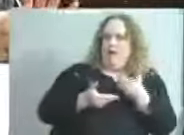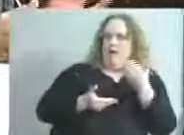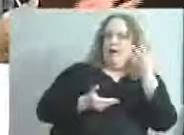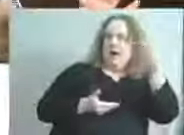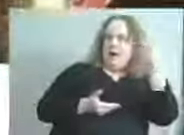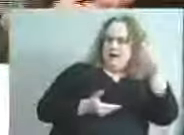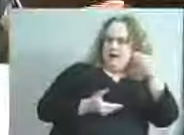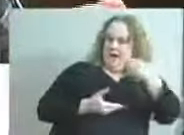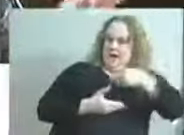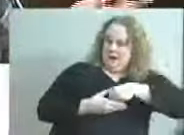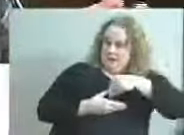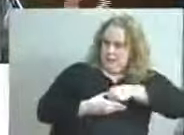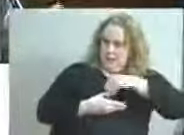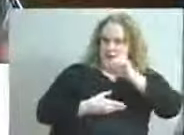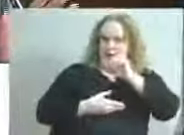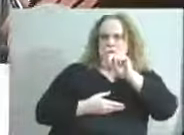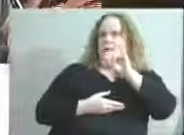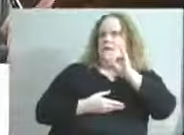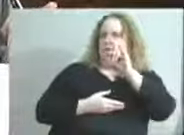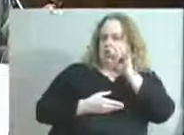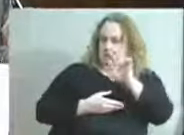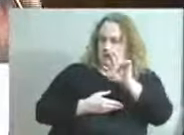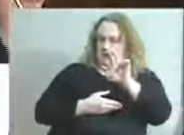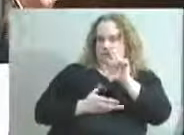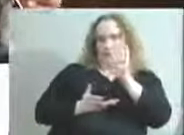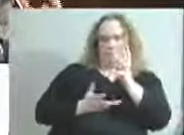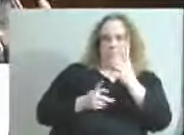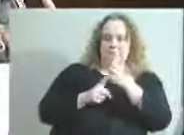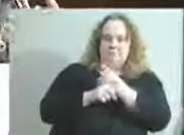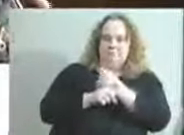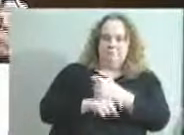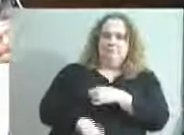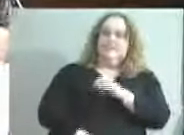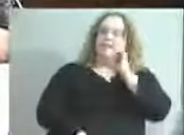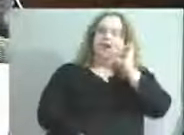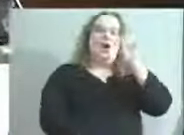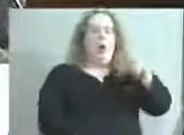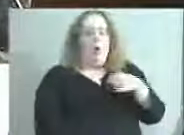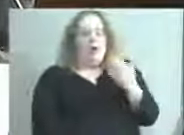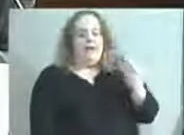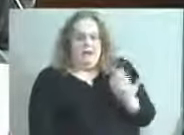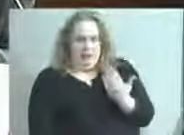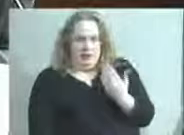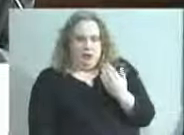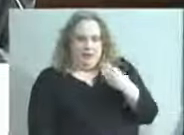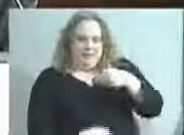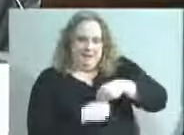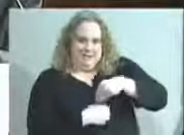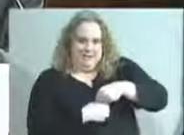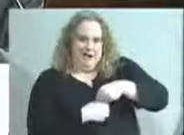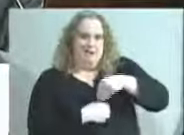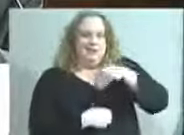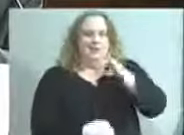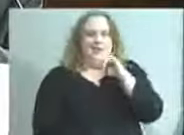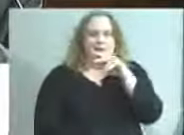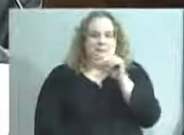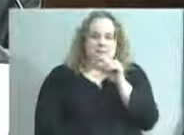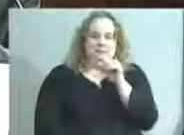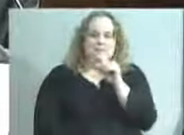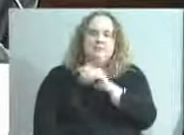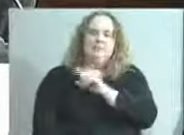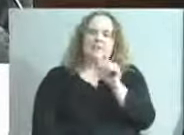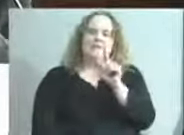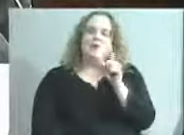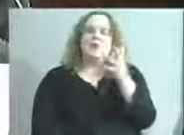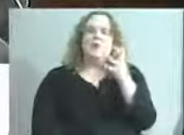just want to kind of put this in a framework that, you know, that isn't just internal to JCPS, but that you're going to look at the processes to